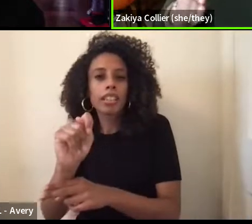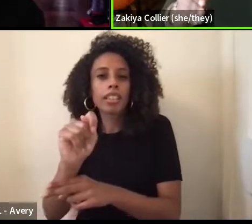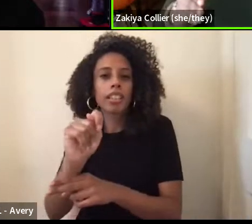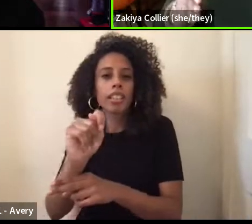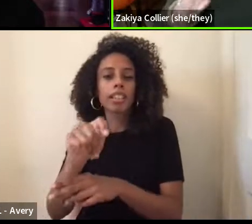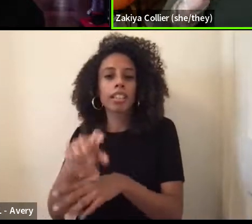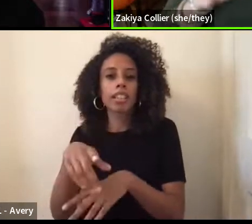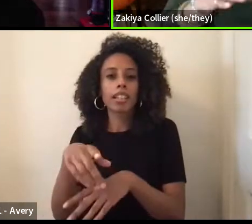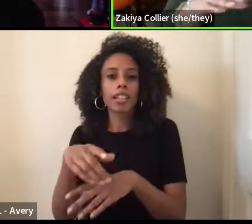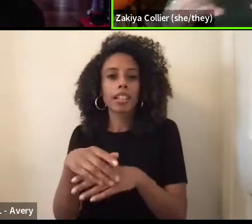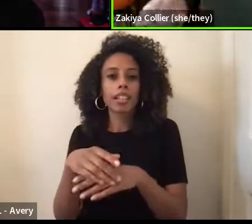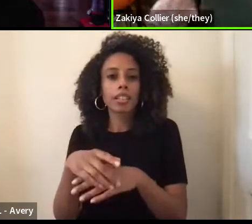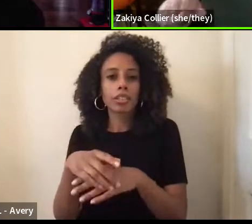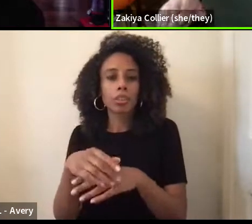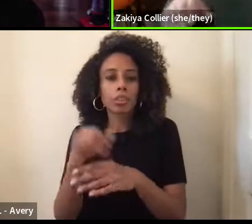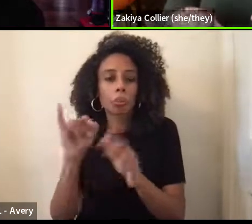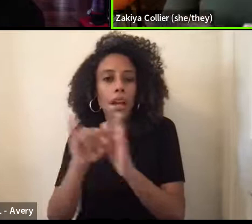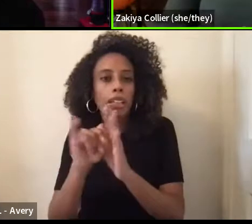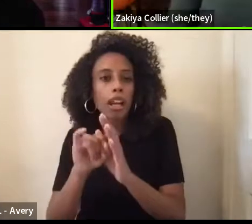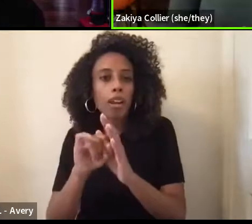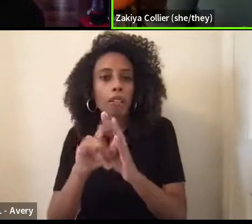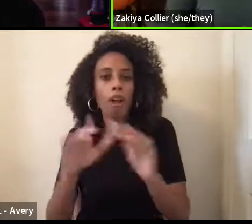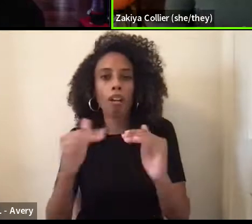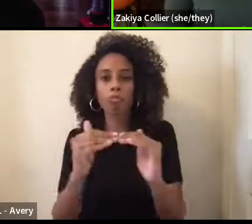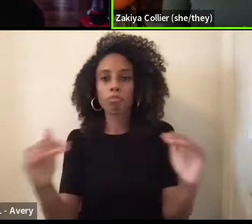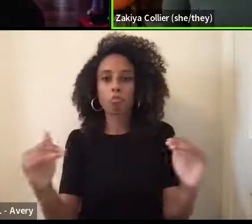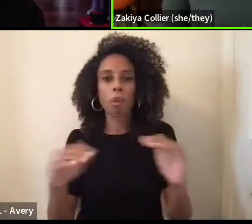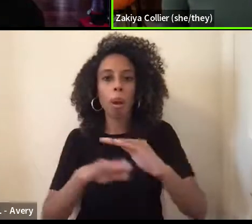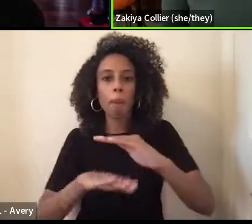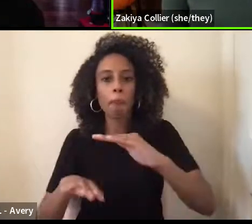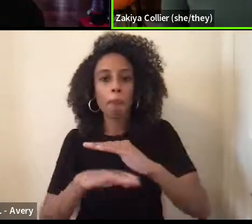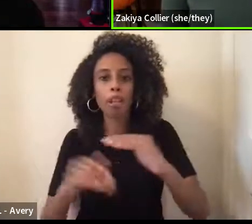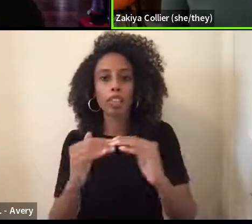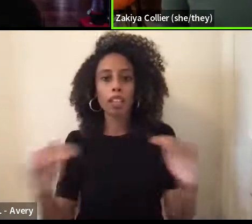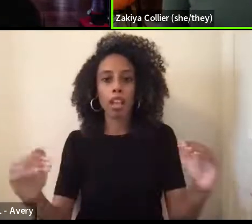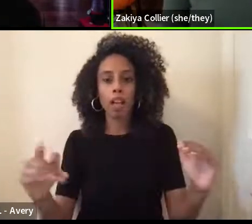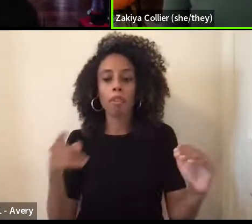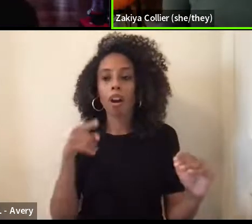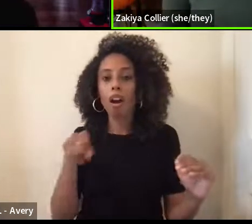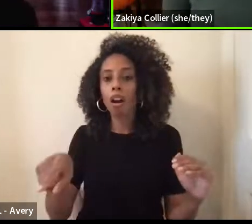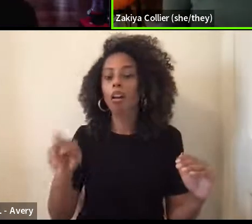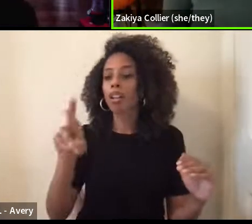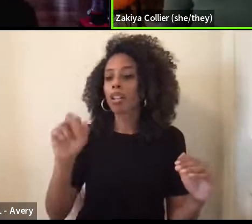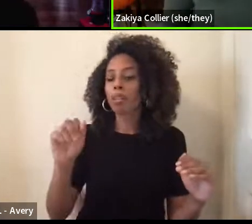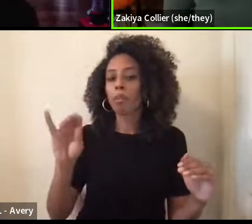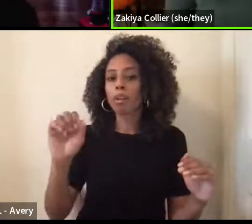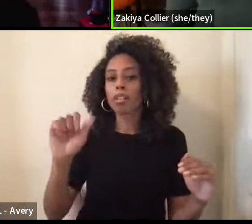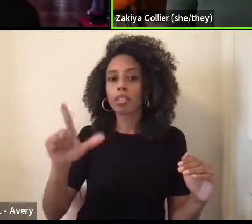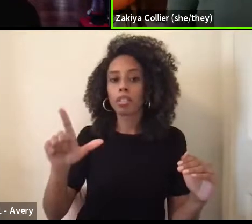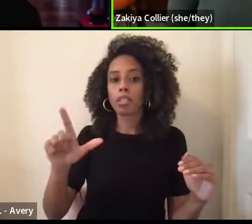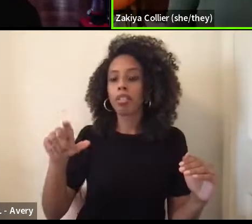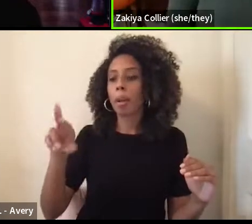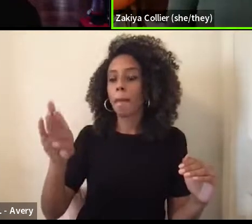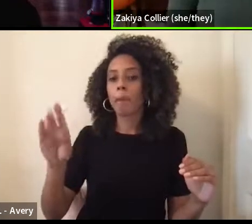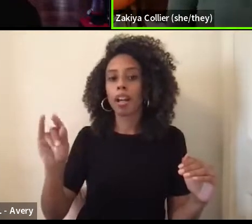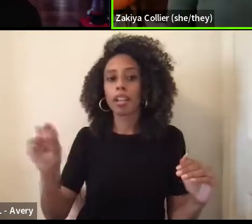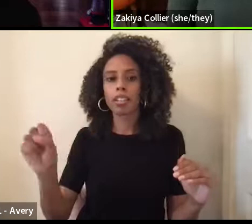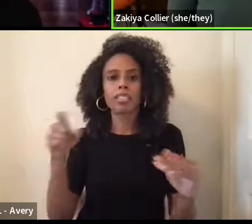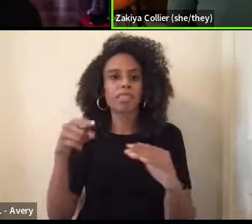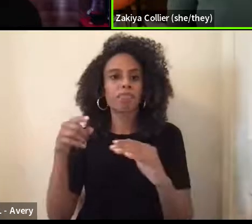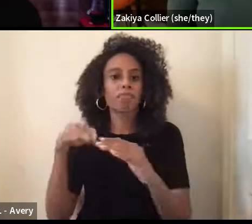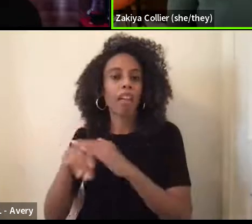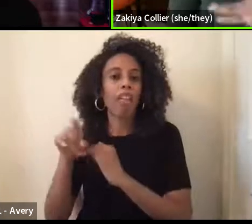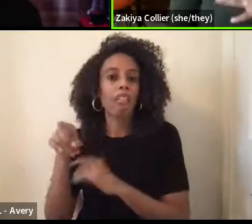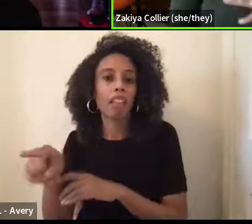identify on a granular level. Like there is a racial bias in this, like if we did,